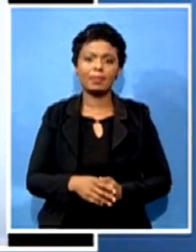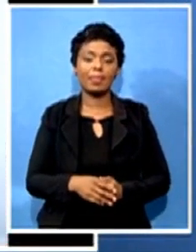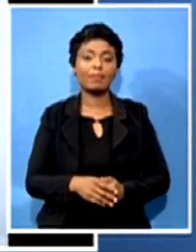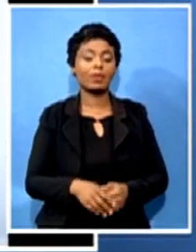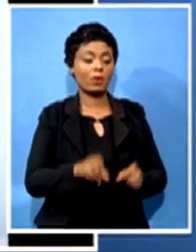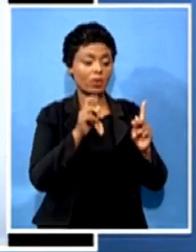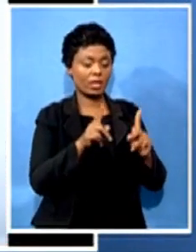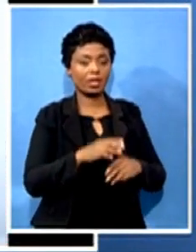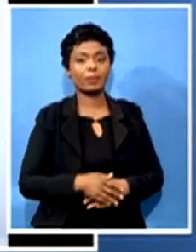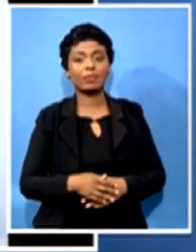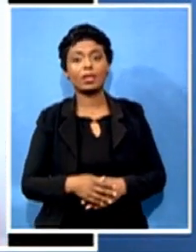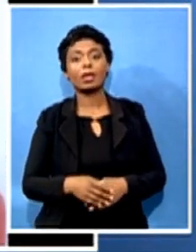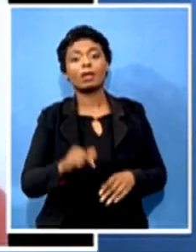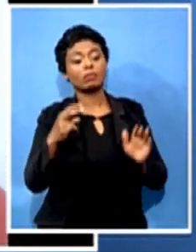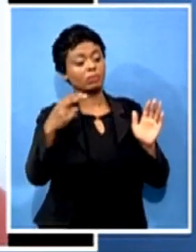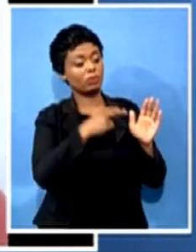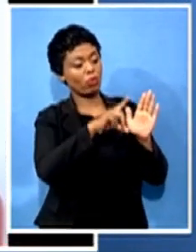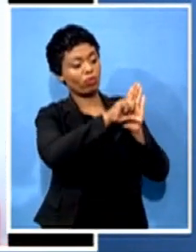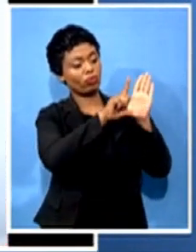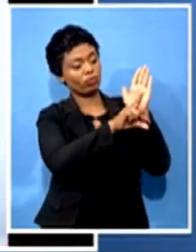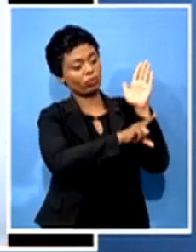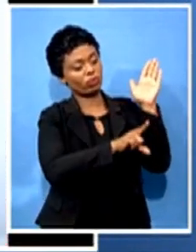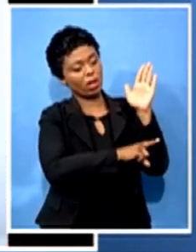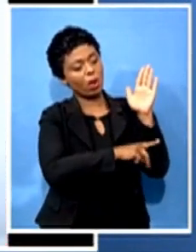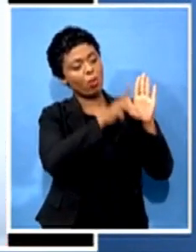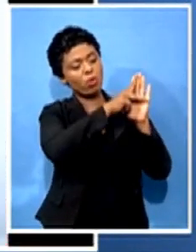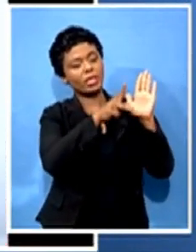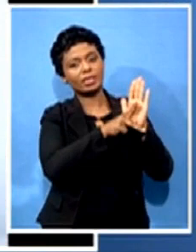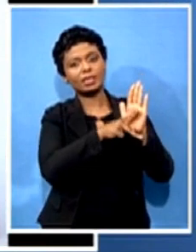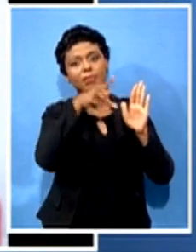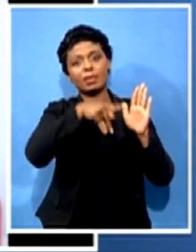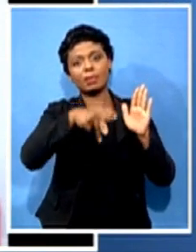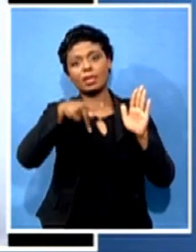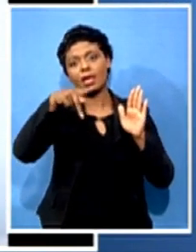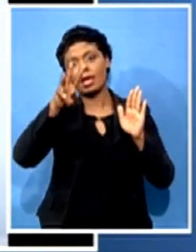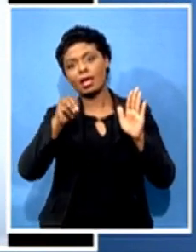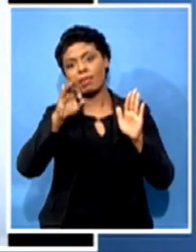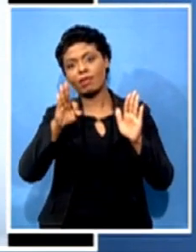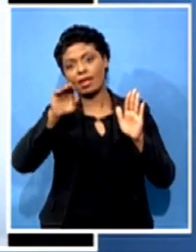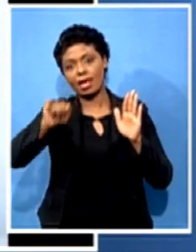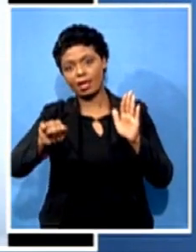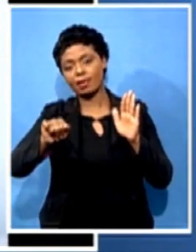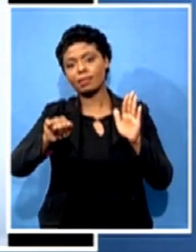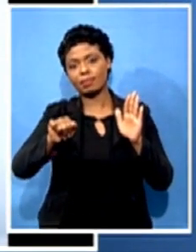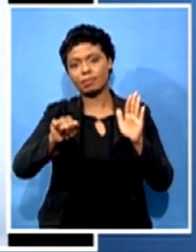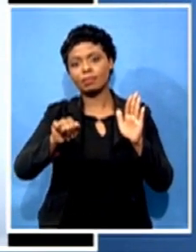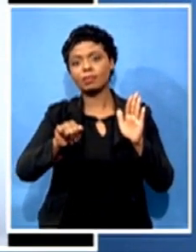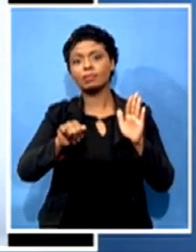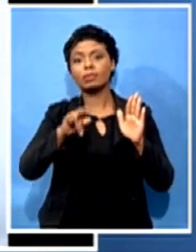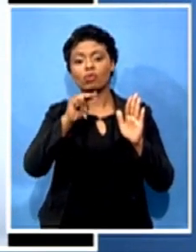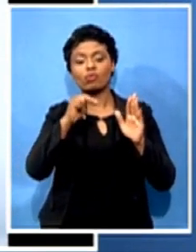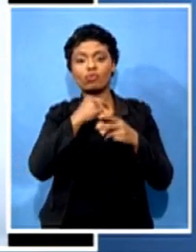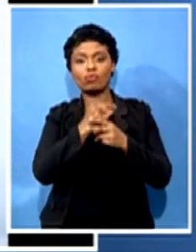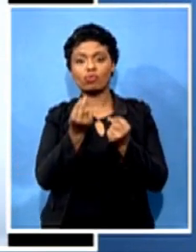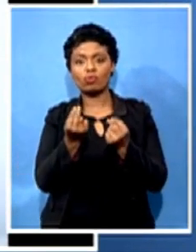Policy Framework Act or the Renewable Energy Independent Power Producers Program, they include in there what they